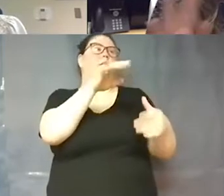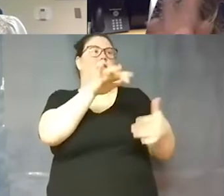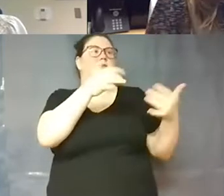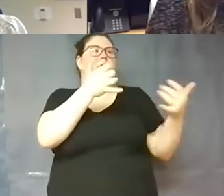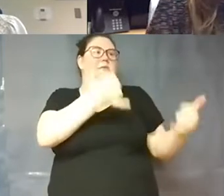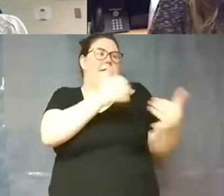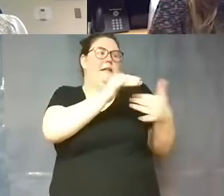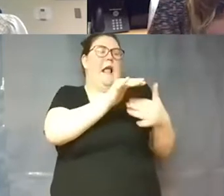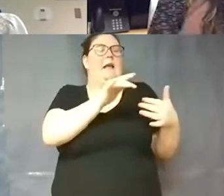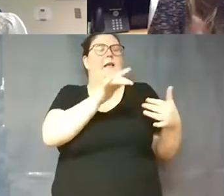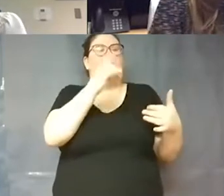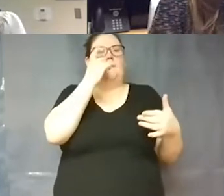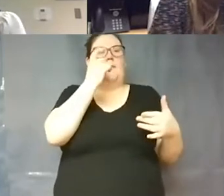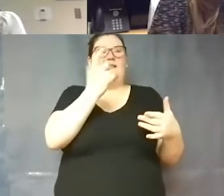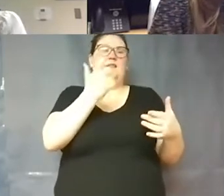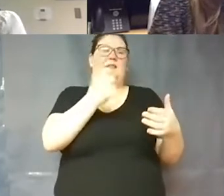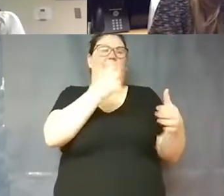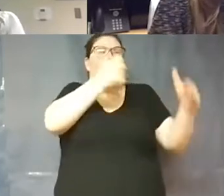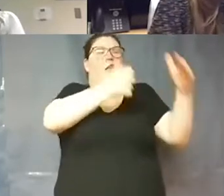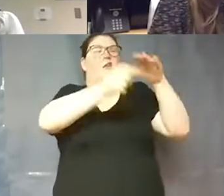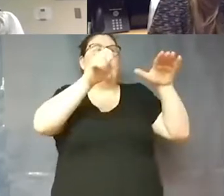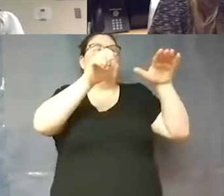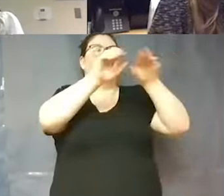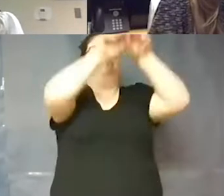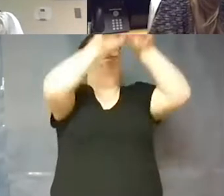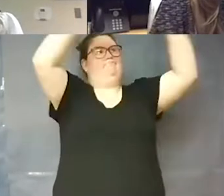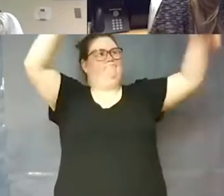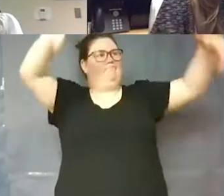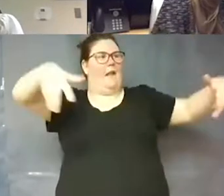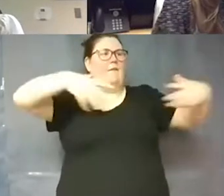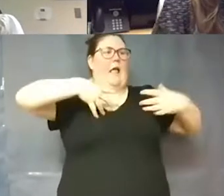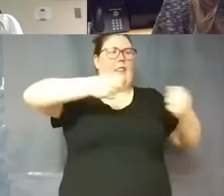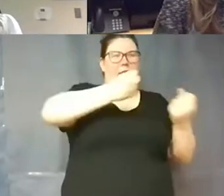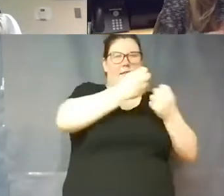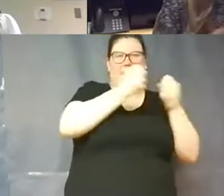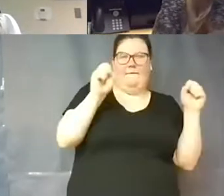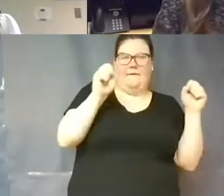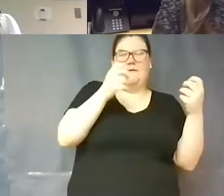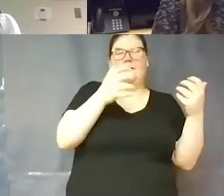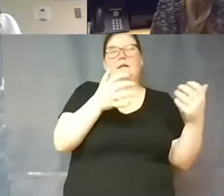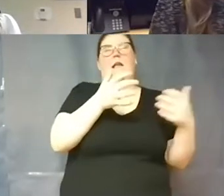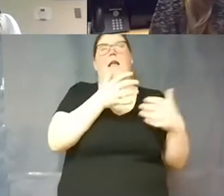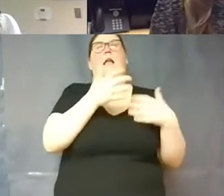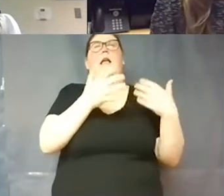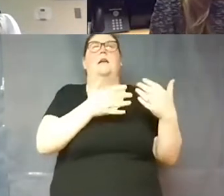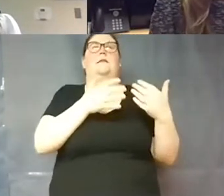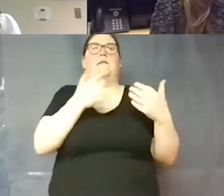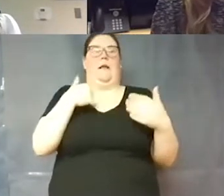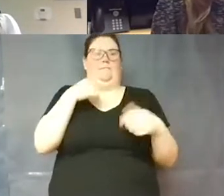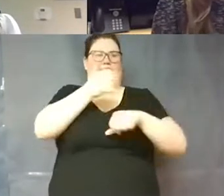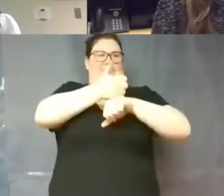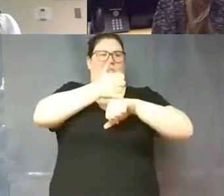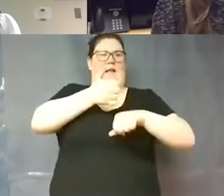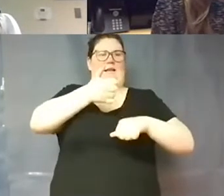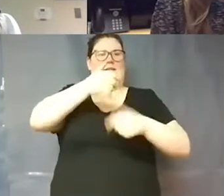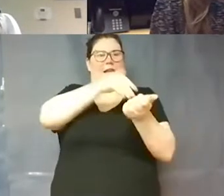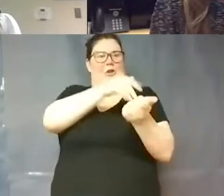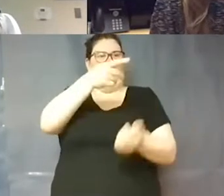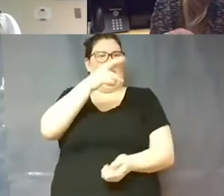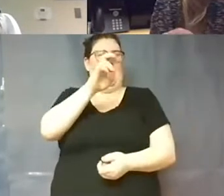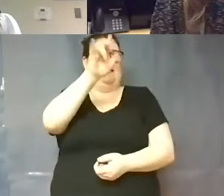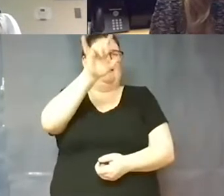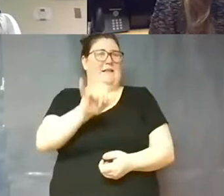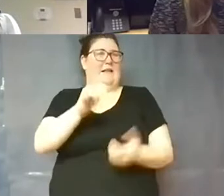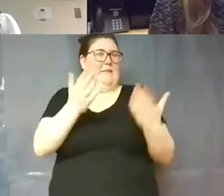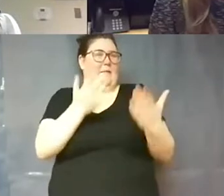also you know sort of under the umbrella of of health and safety um and and as i'm setting this up dr presley this might be one for